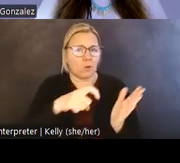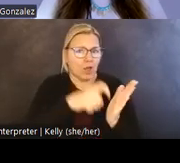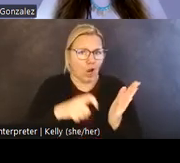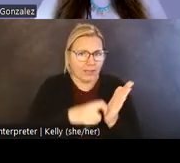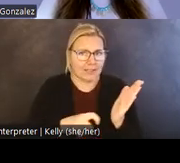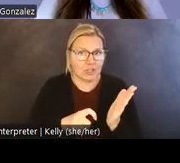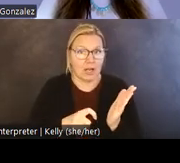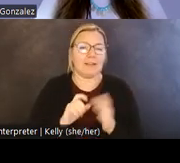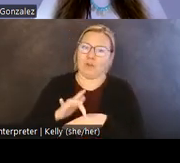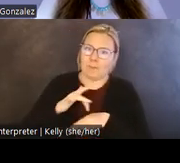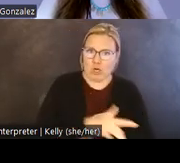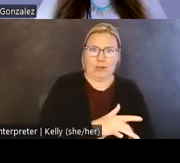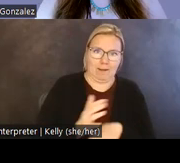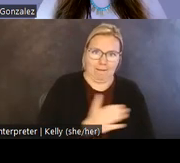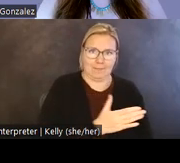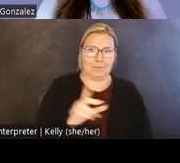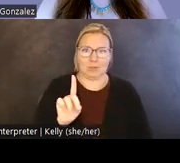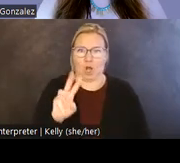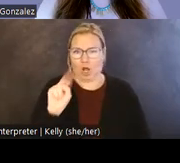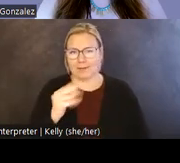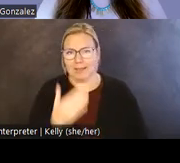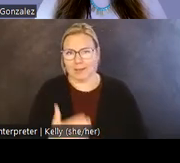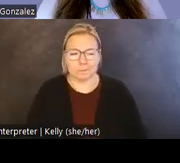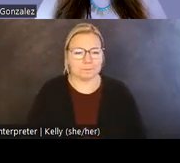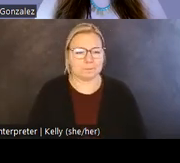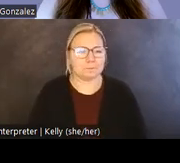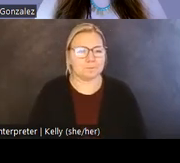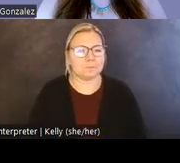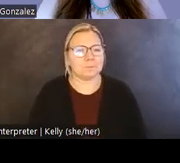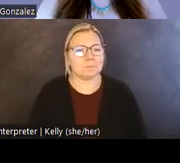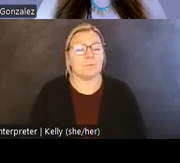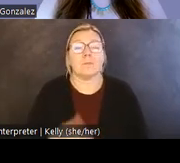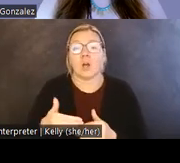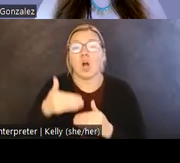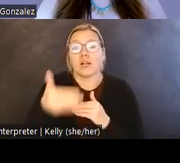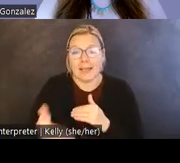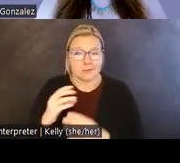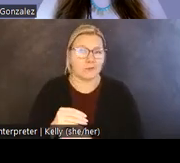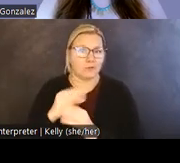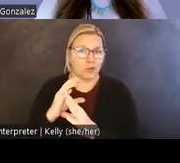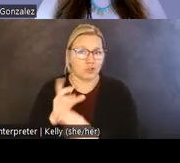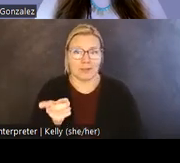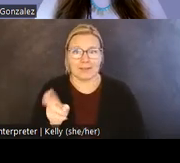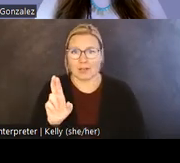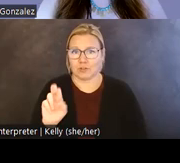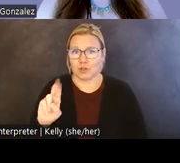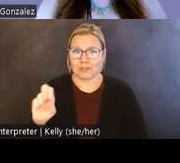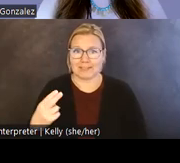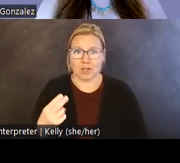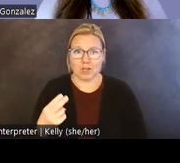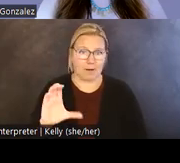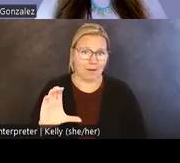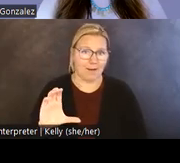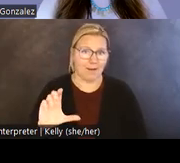early on, Dawn. Our next Society Talk will be delivered virtually by Dr. Sarah Clayton of the University of